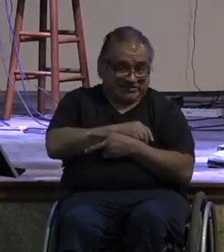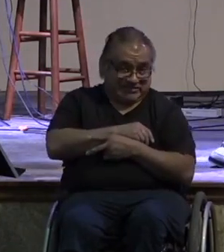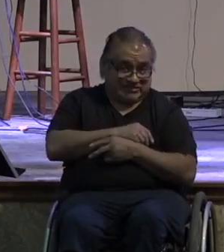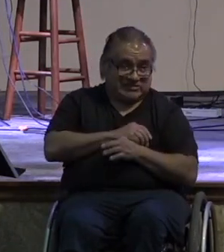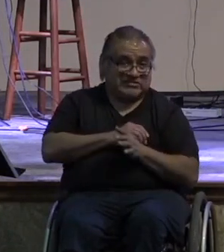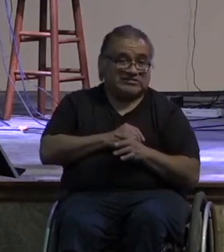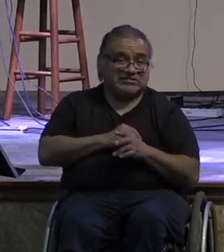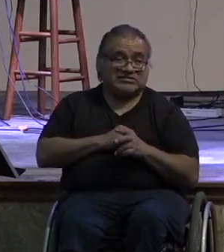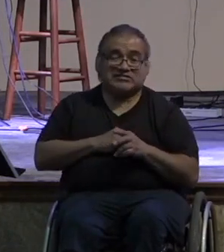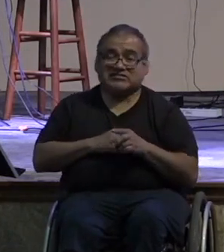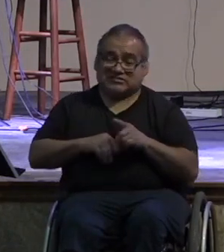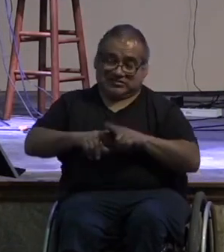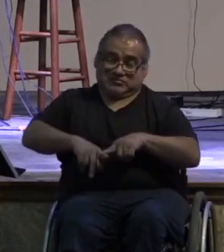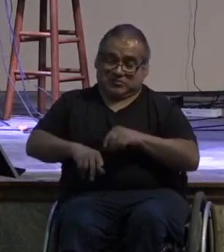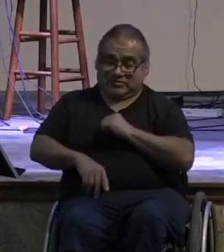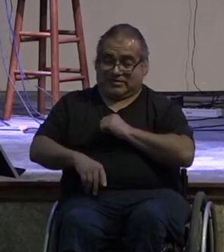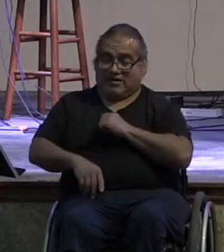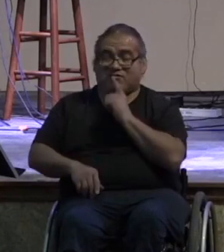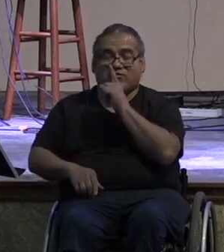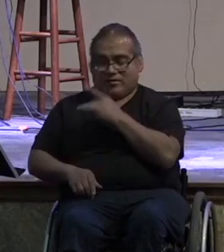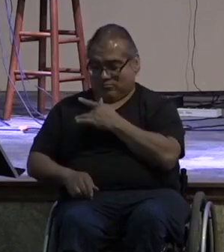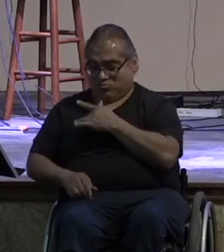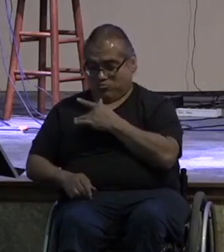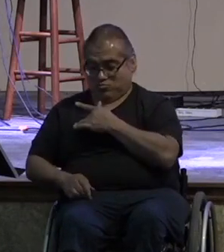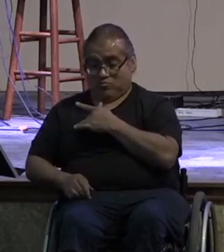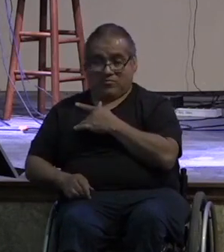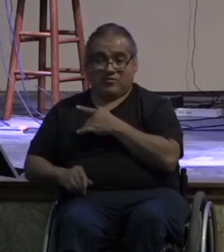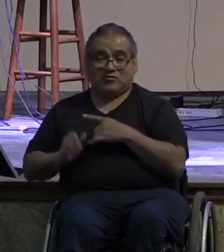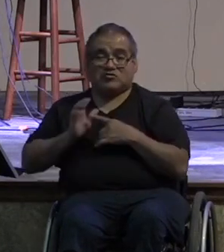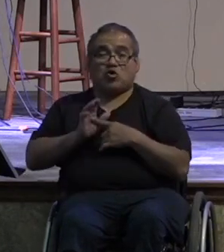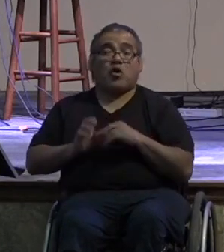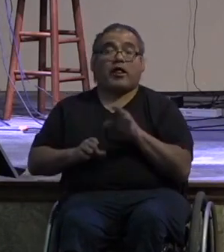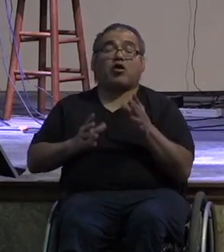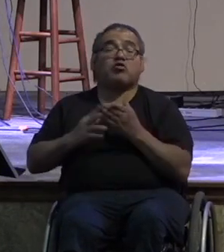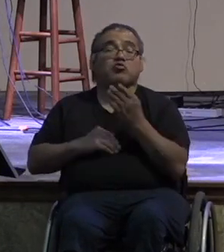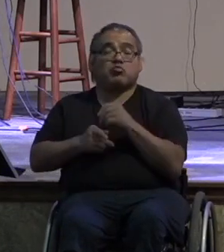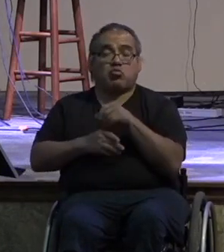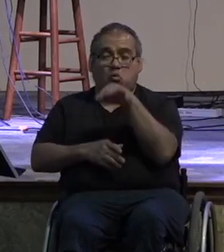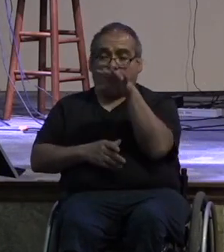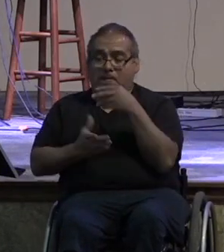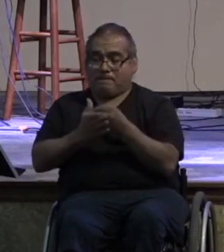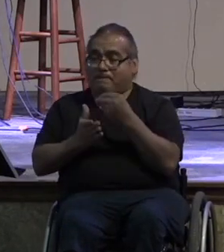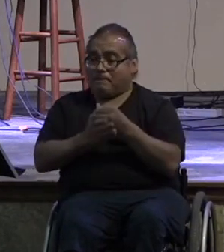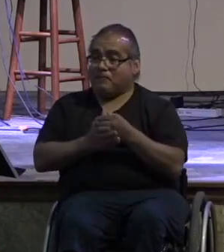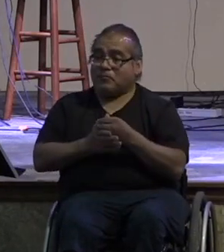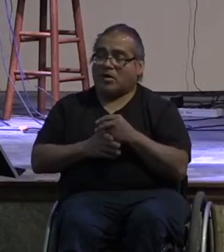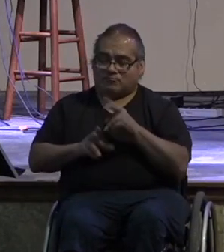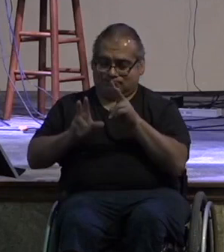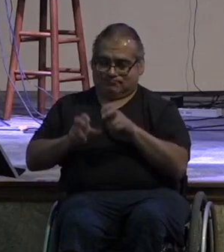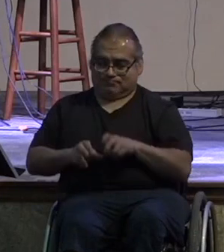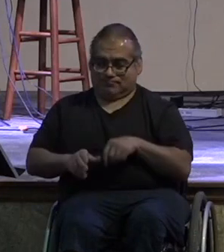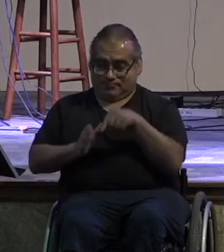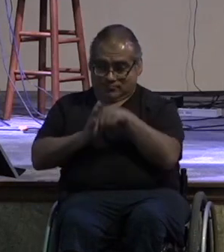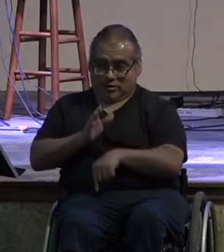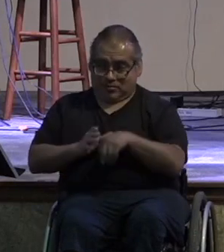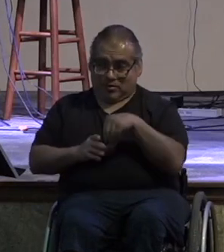that's the problem and that's what scripture says is the heart of things but when we look a little deeper at